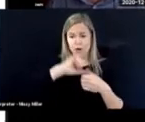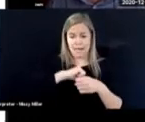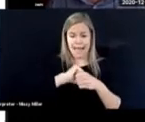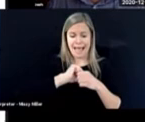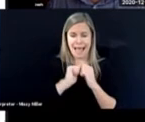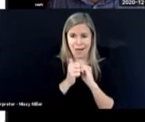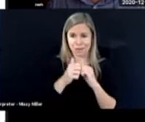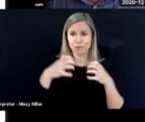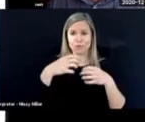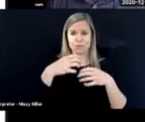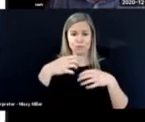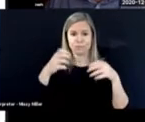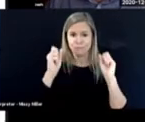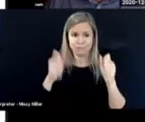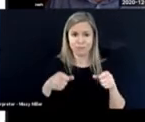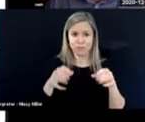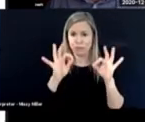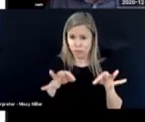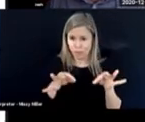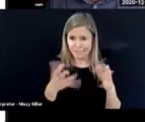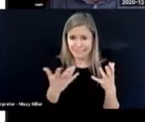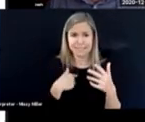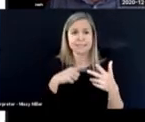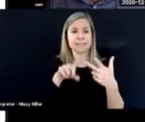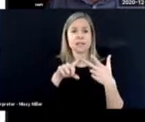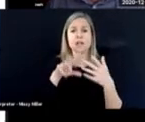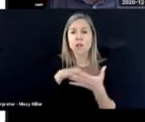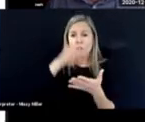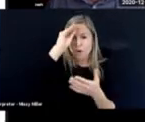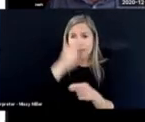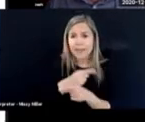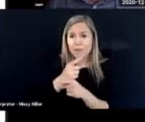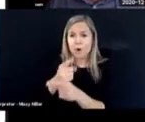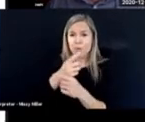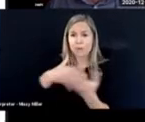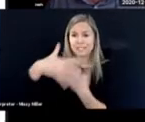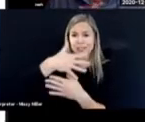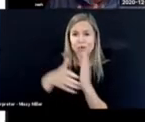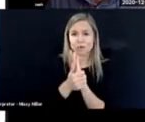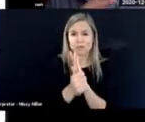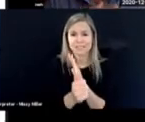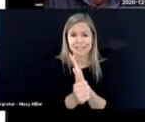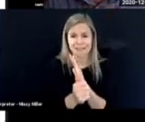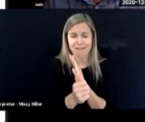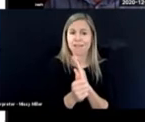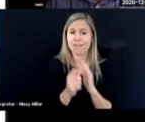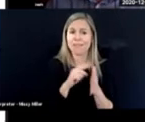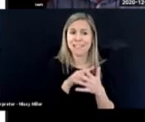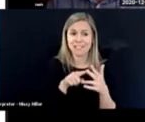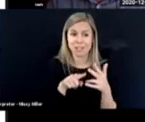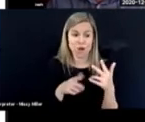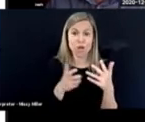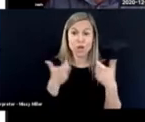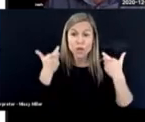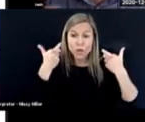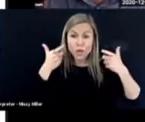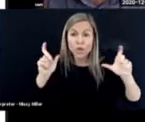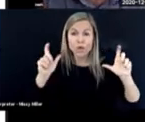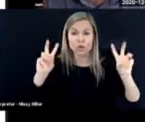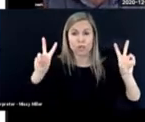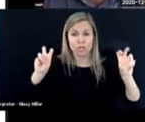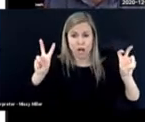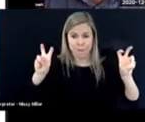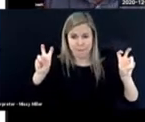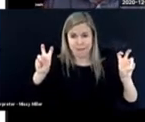choices. Learn appropriate social skills. So, you see, each one of these, again, is a